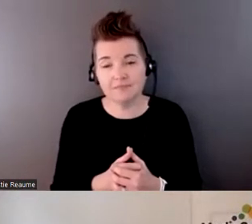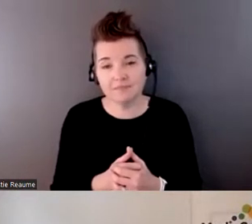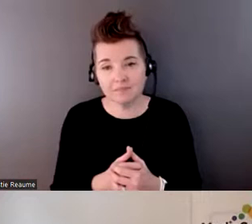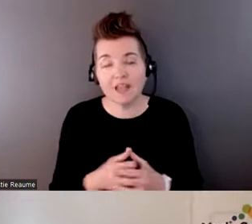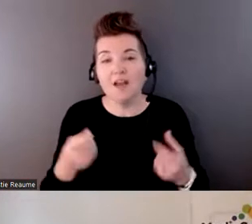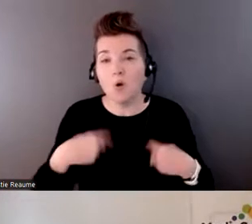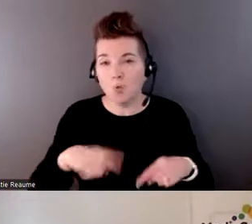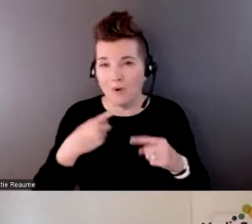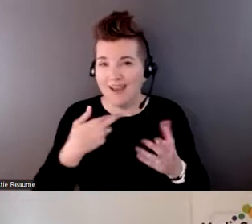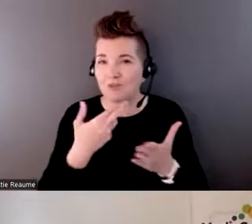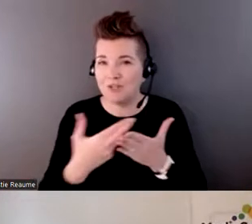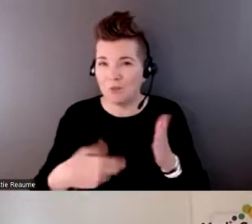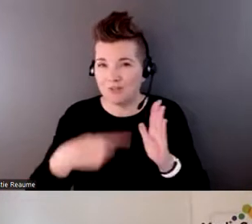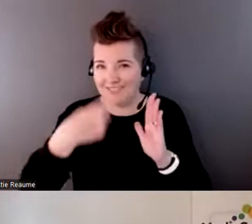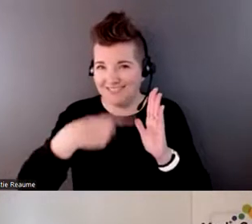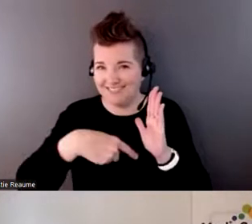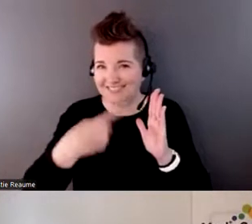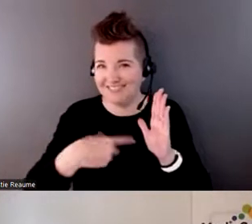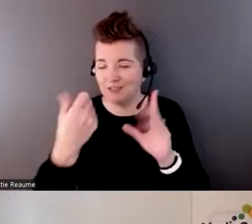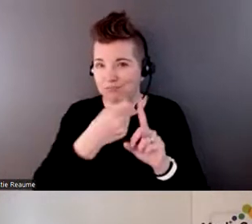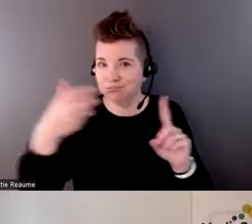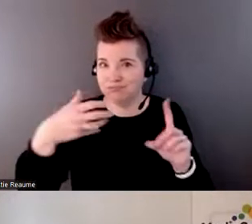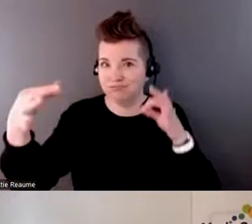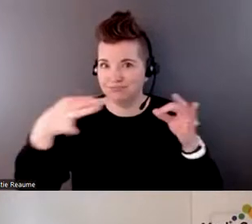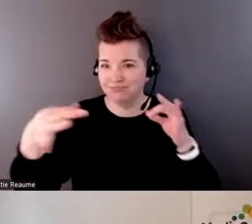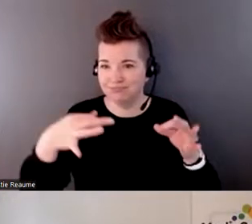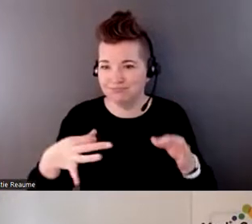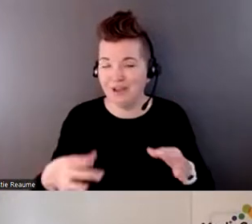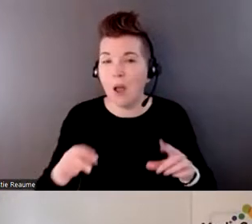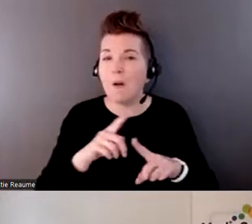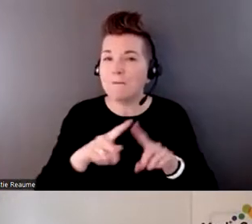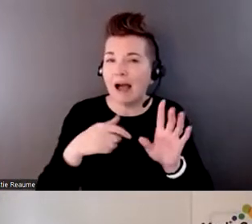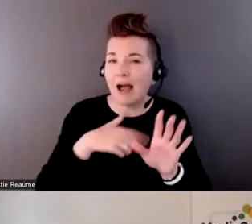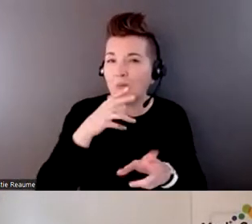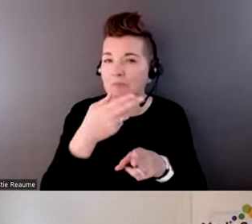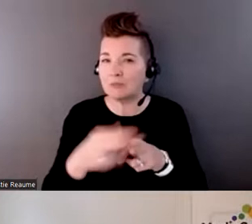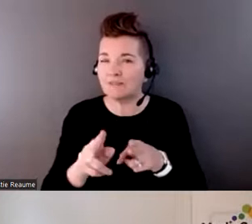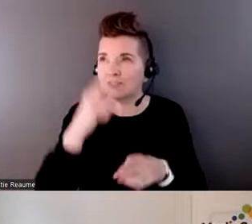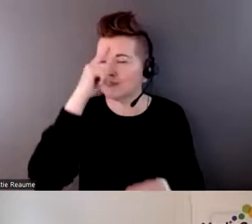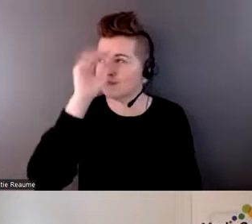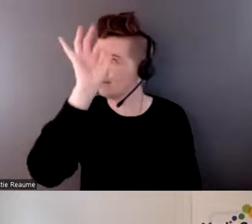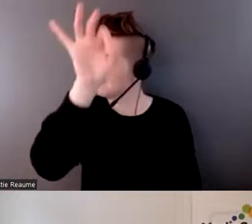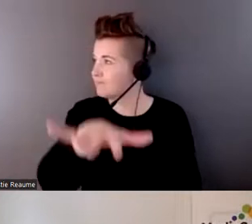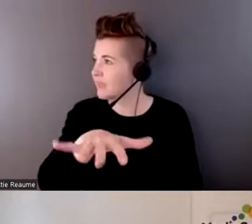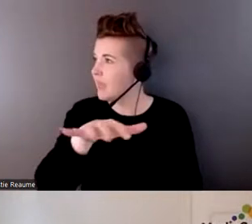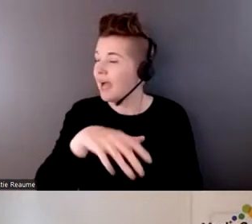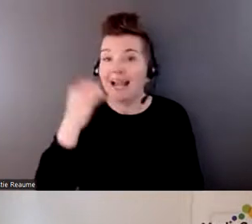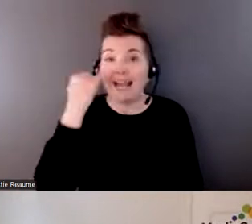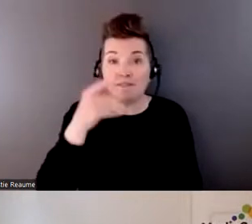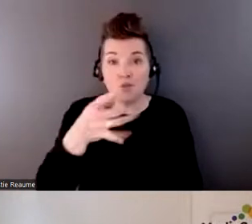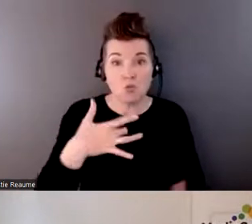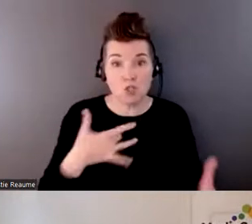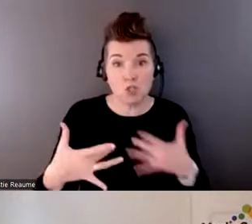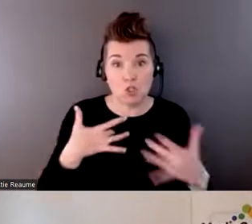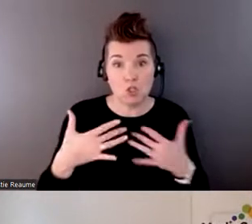detail than I'll give right now. But I would say, um, I'll, maybe speak off the top of my head with coming to mind is if you're concerned that somebody has access